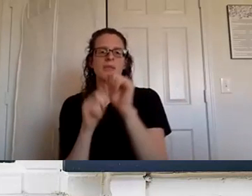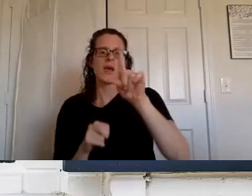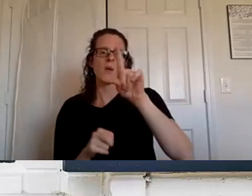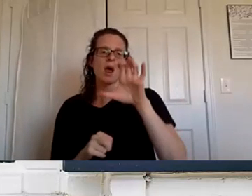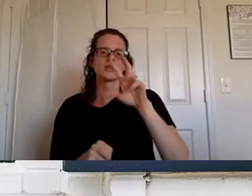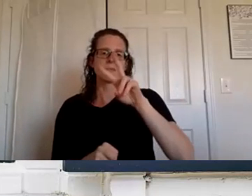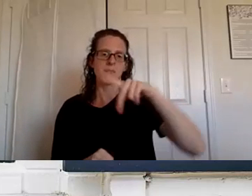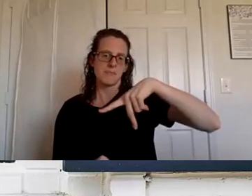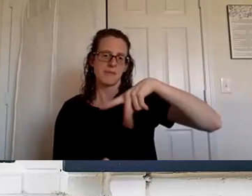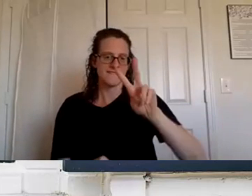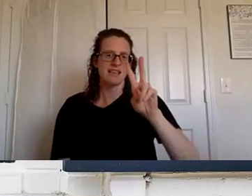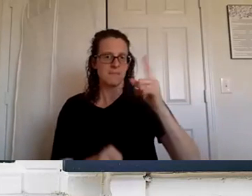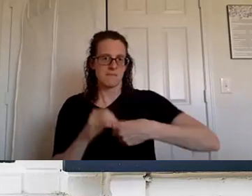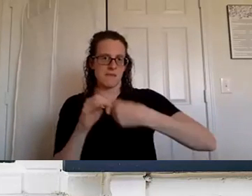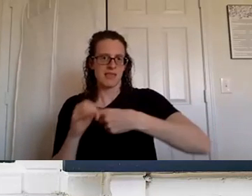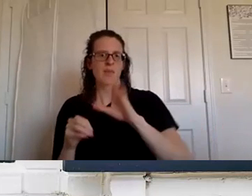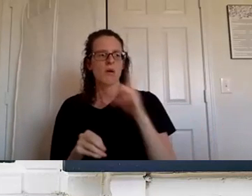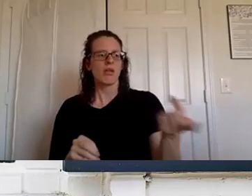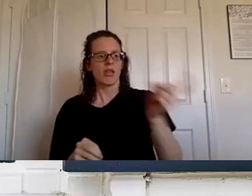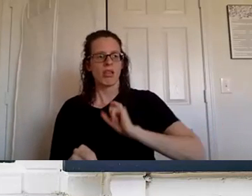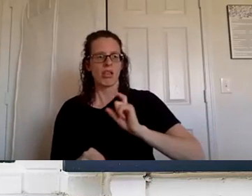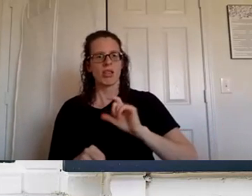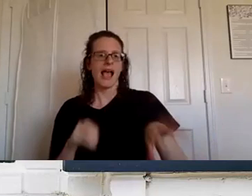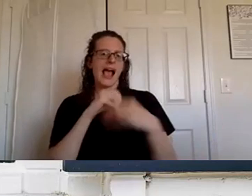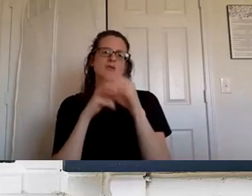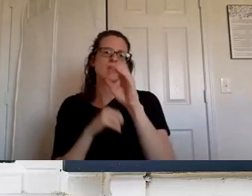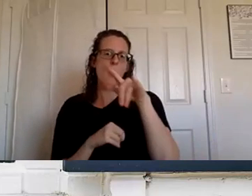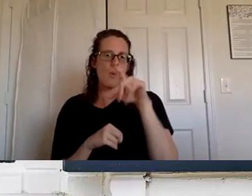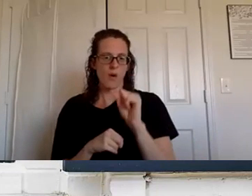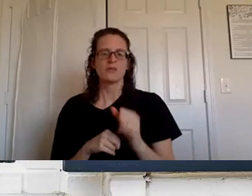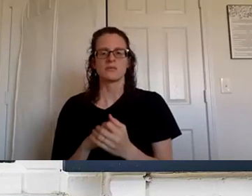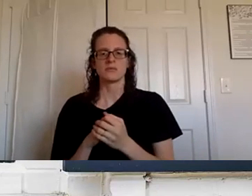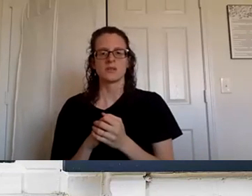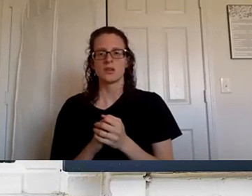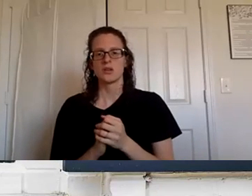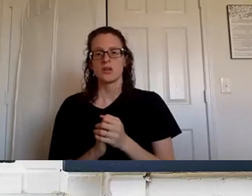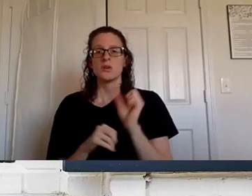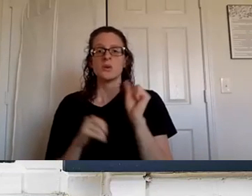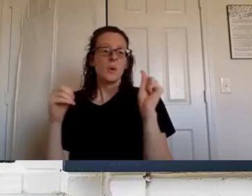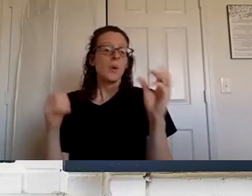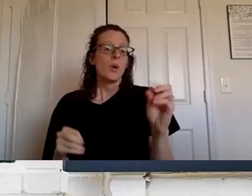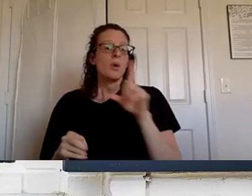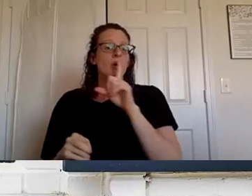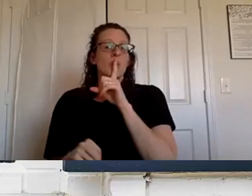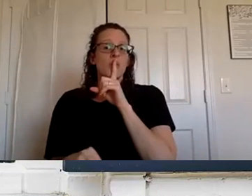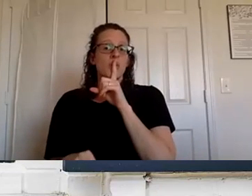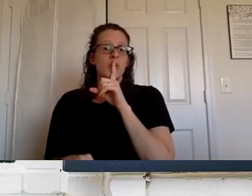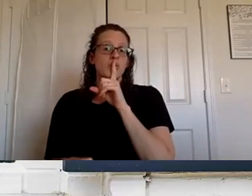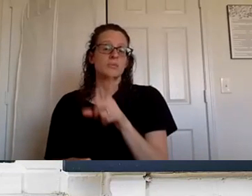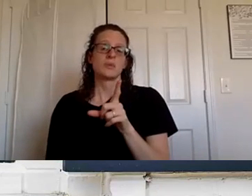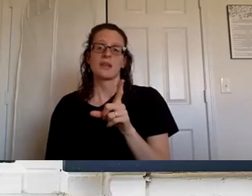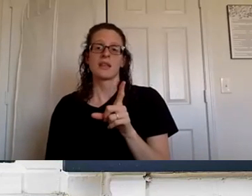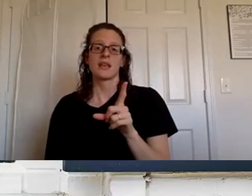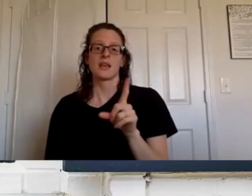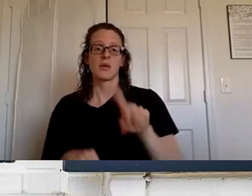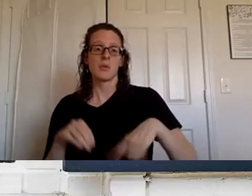gift from young living too each month um on essential rewards so um i really like when